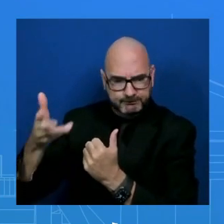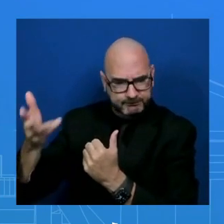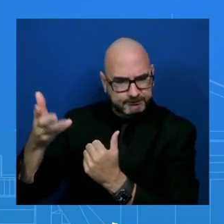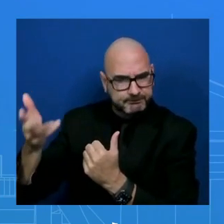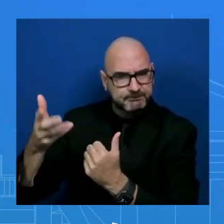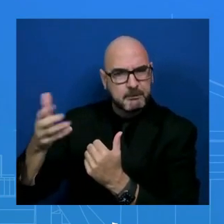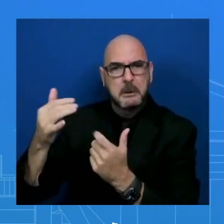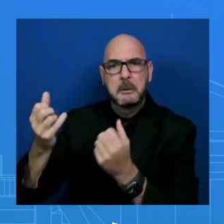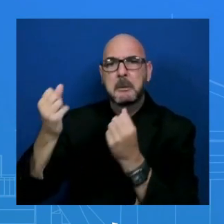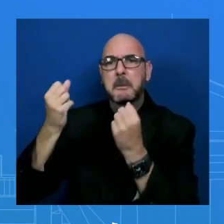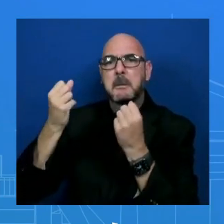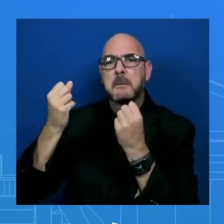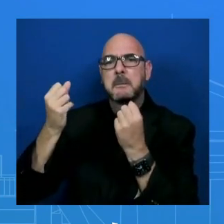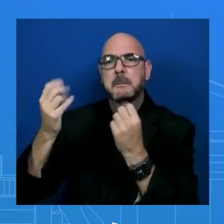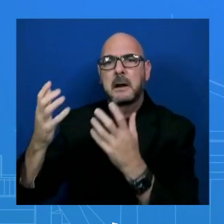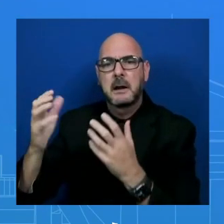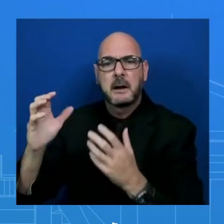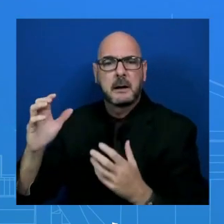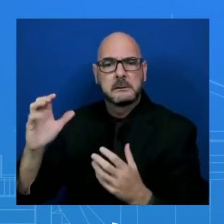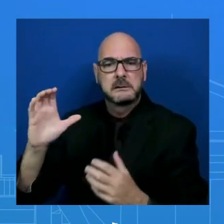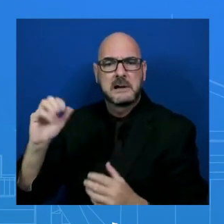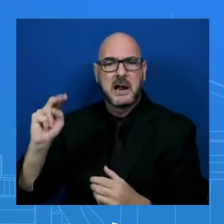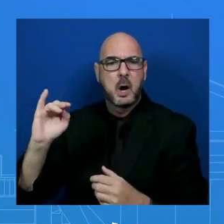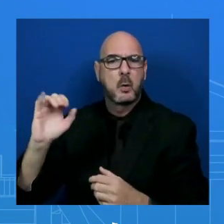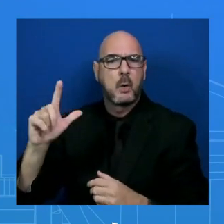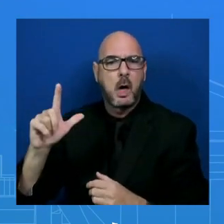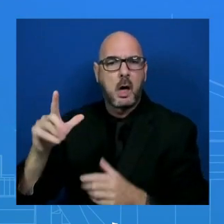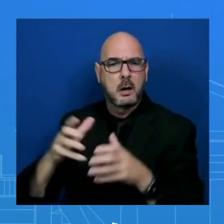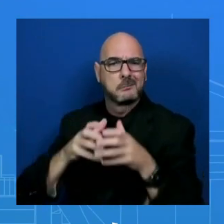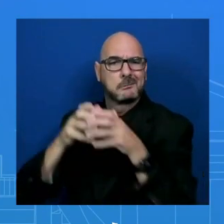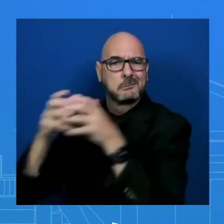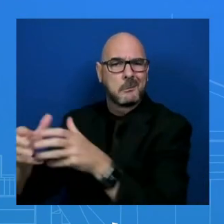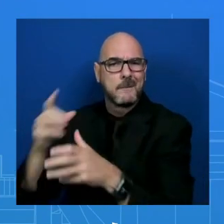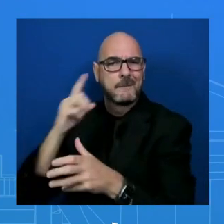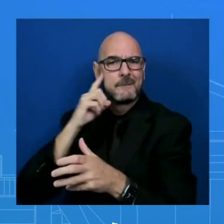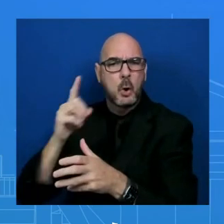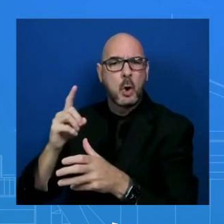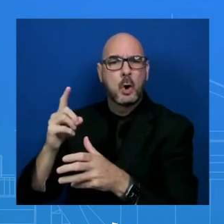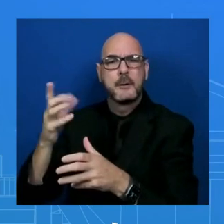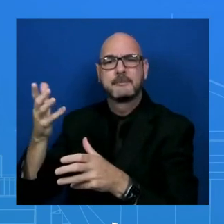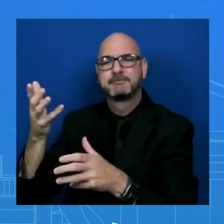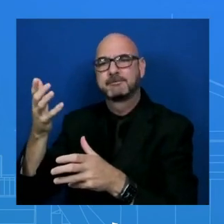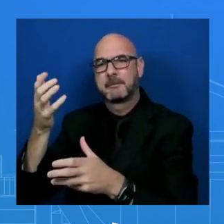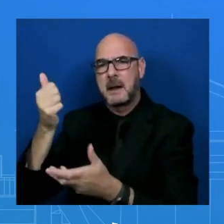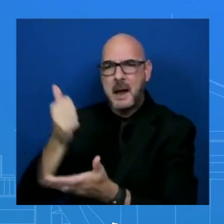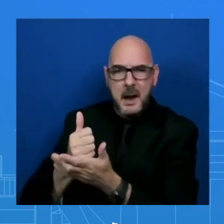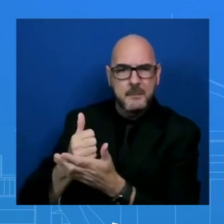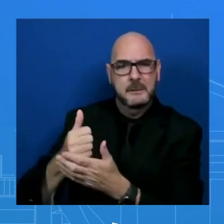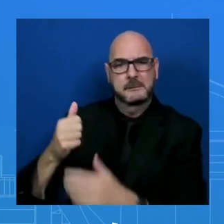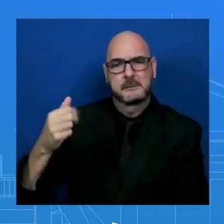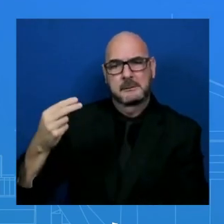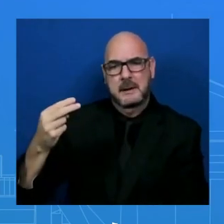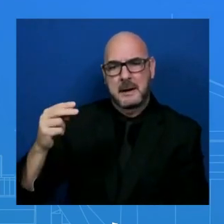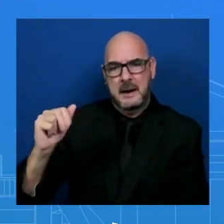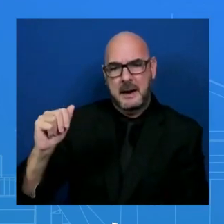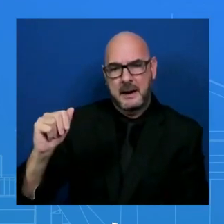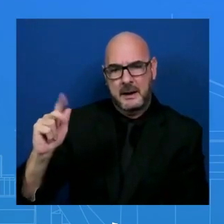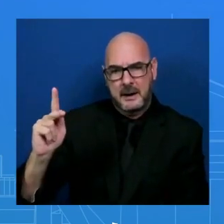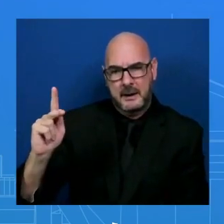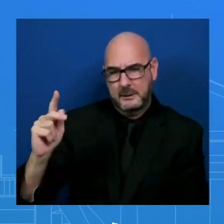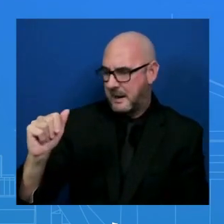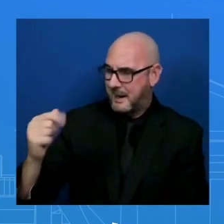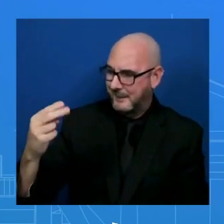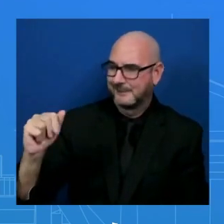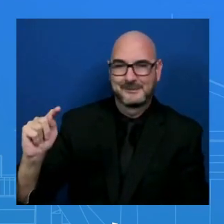in Haiti? And what kind of force do you want to see – do you want it to have the ability to actually go out